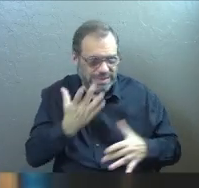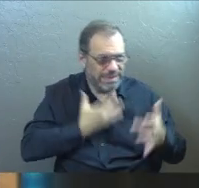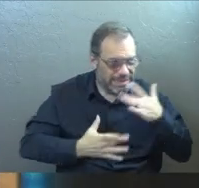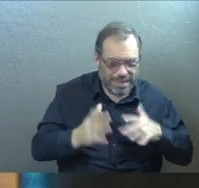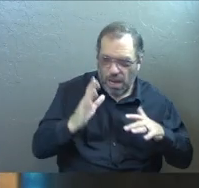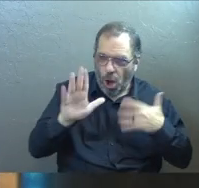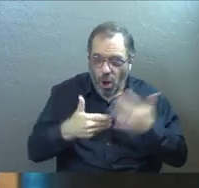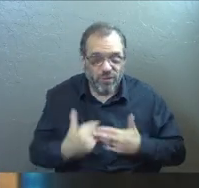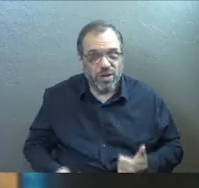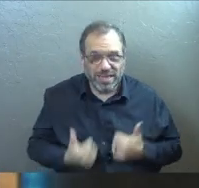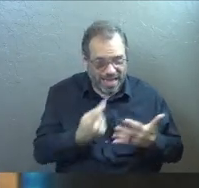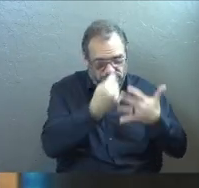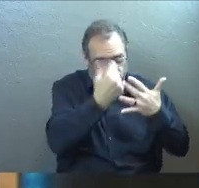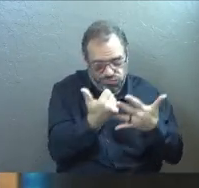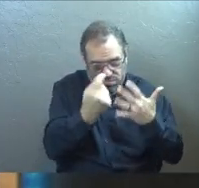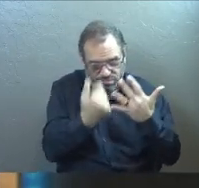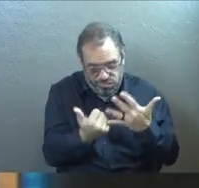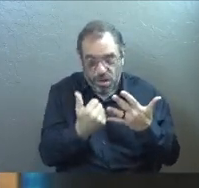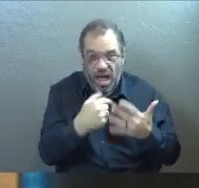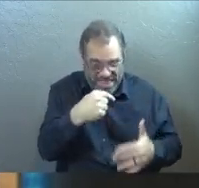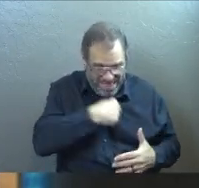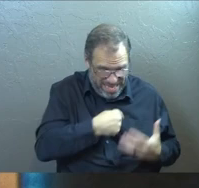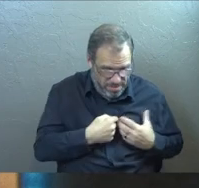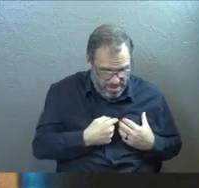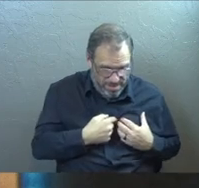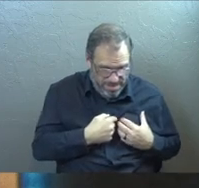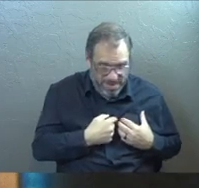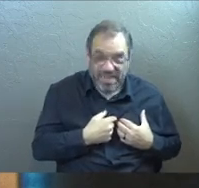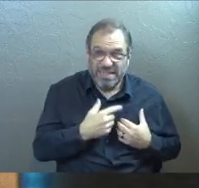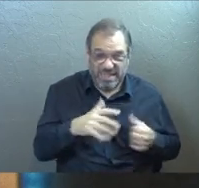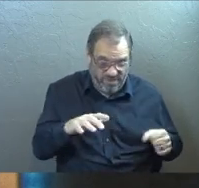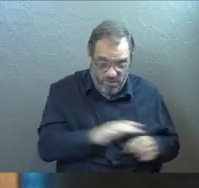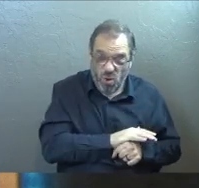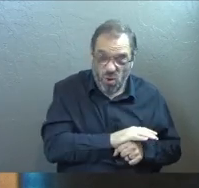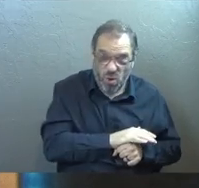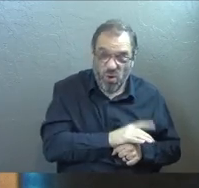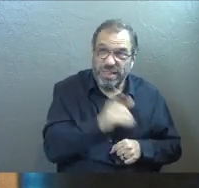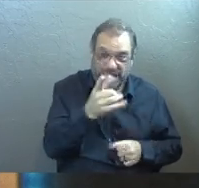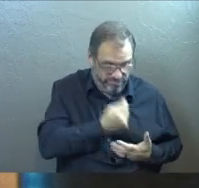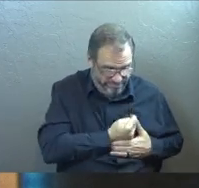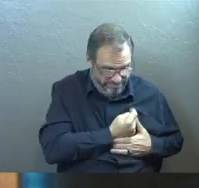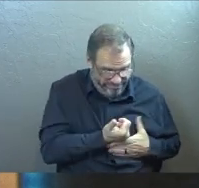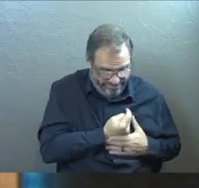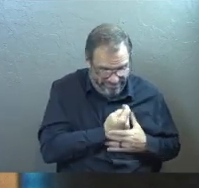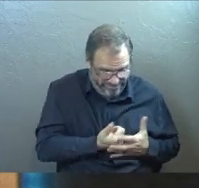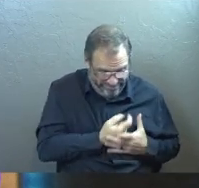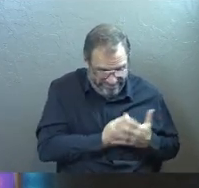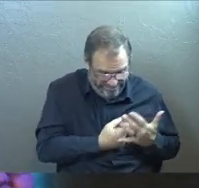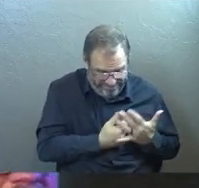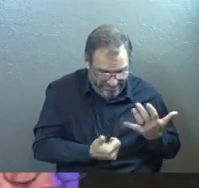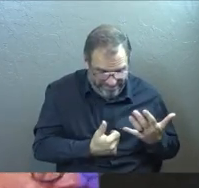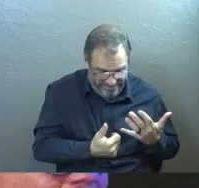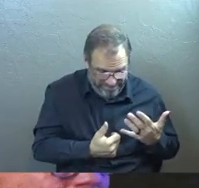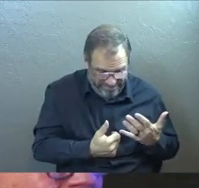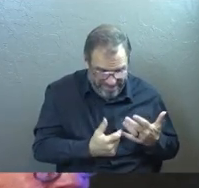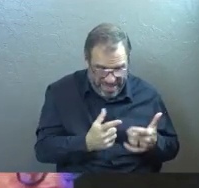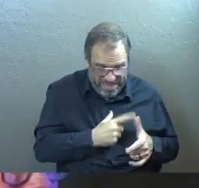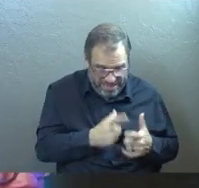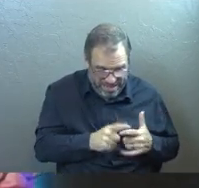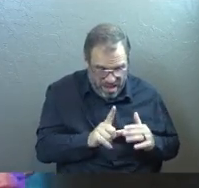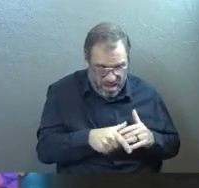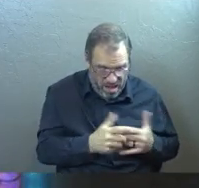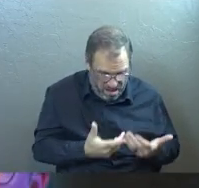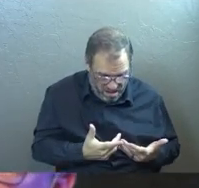taking something out of your life in order to remove the love that you had for all of those different things? And all of a sudden you find yourself trusting him